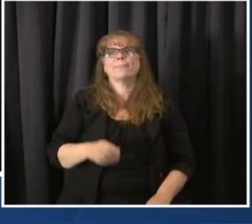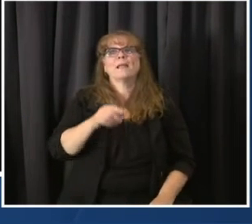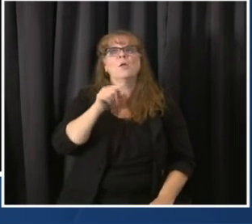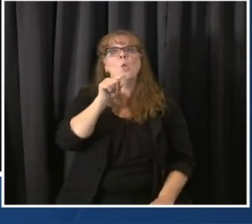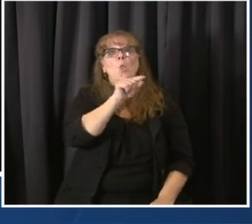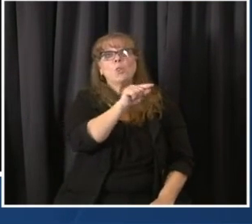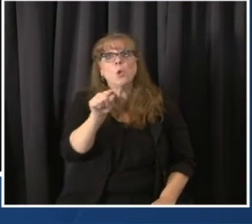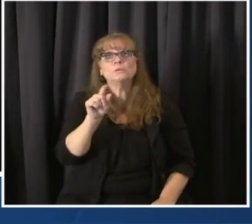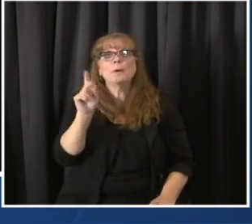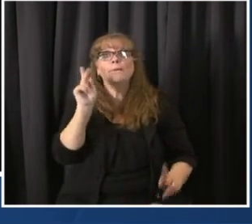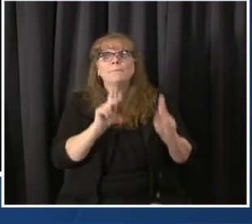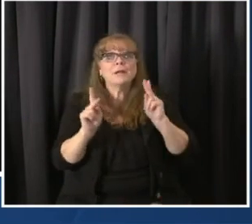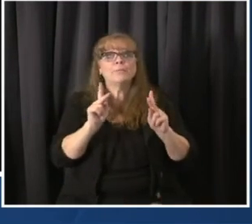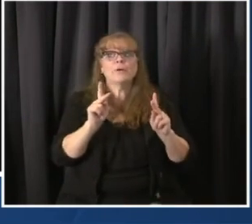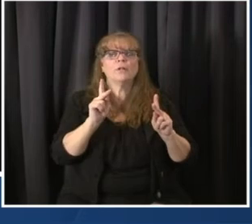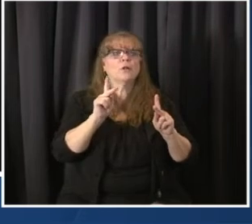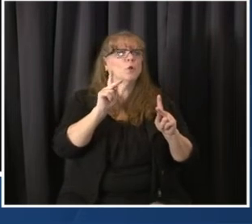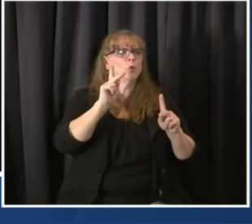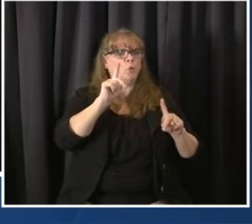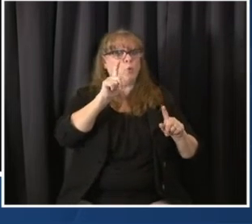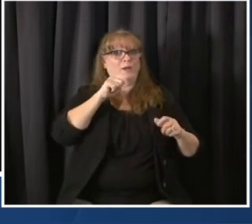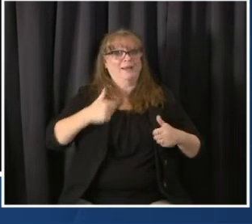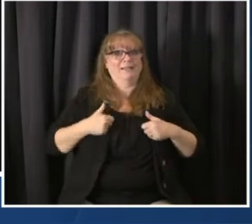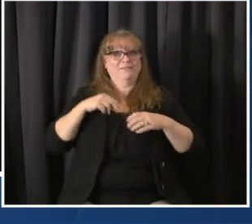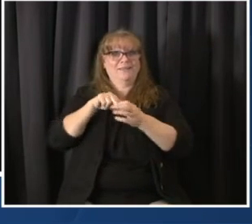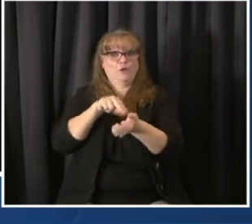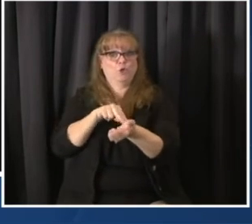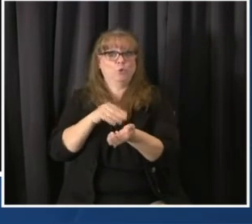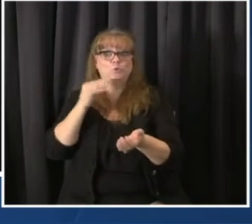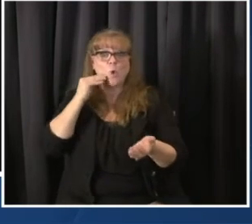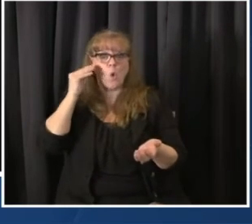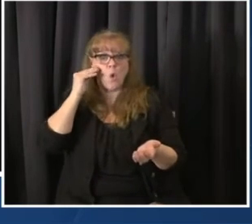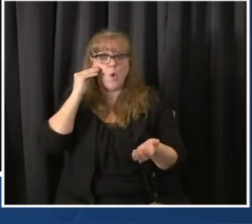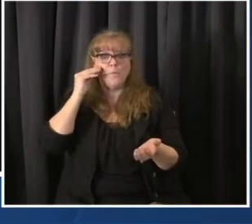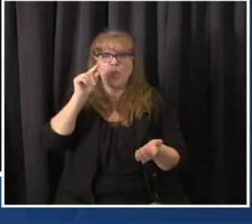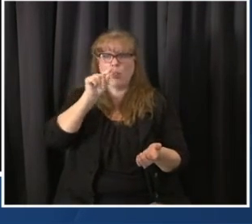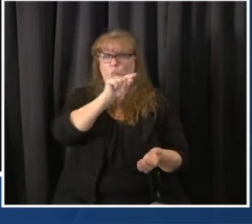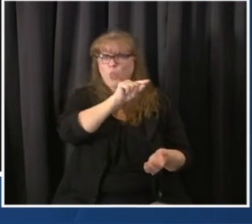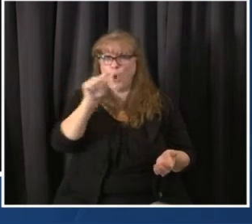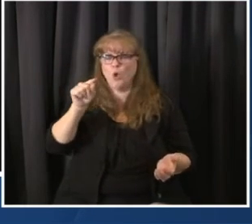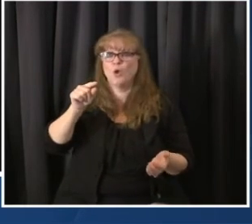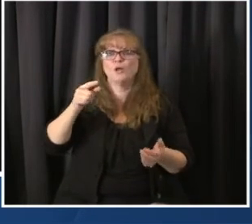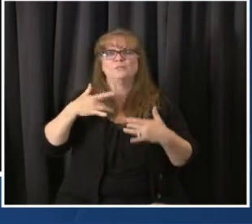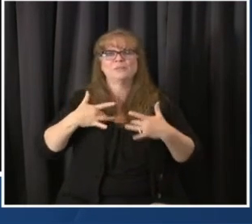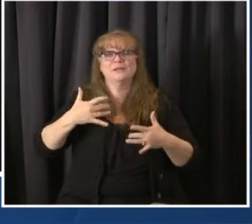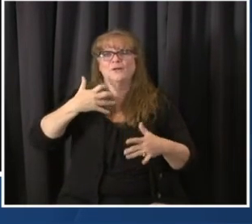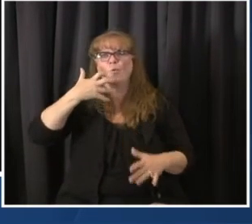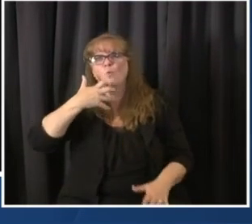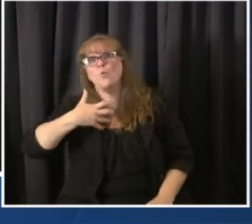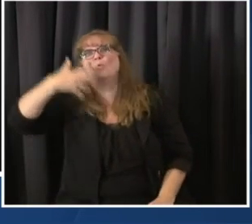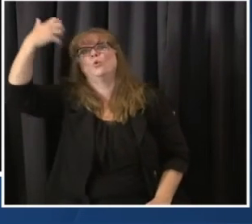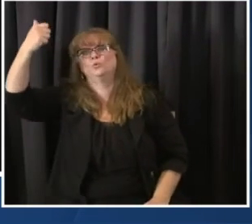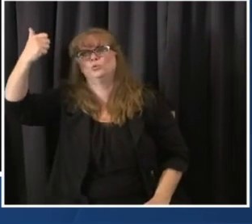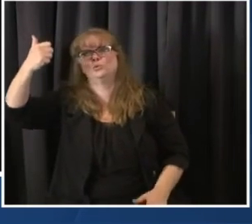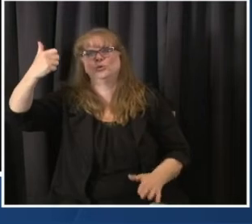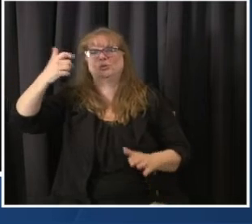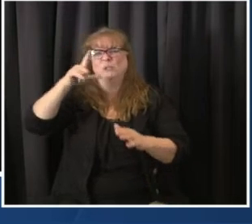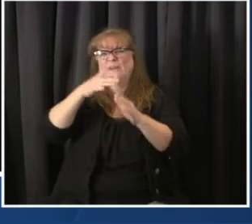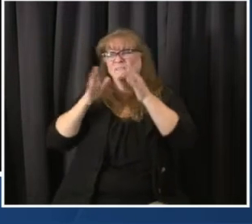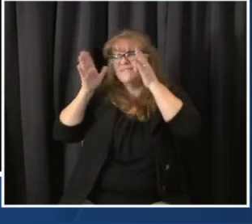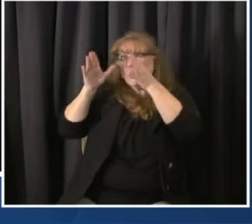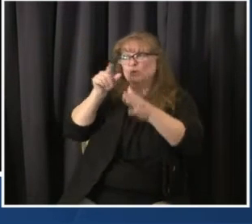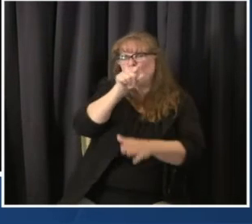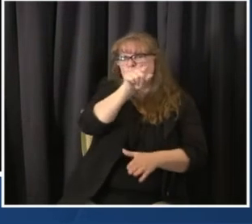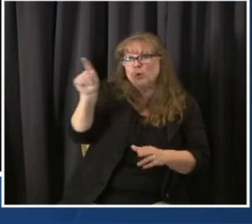The average age there is higher. There are also potentially a greater risk because of living together. And that is the contract through